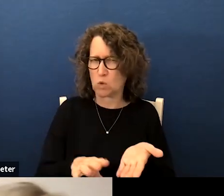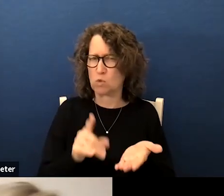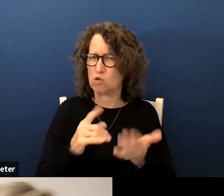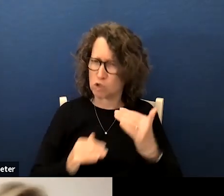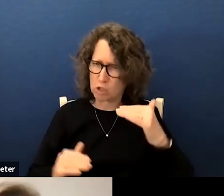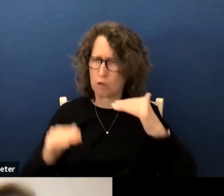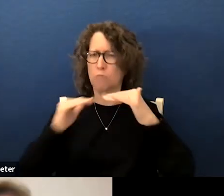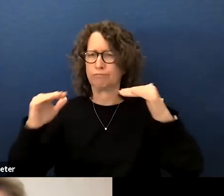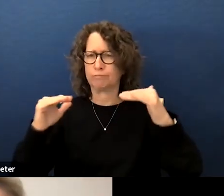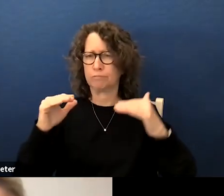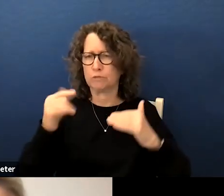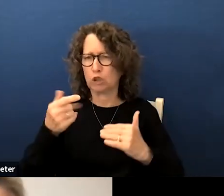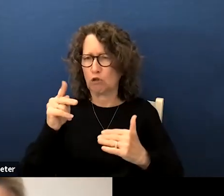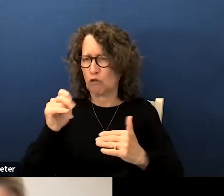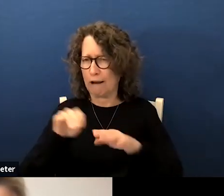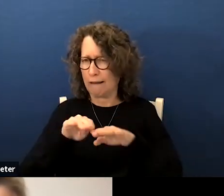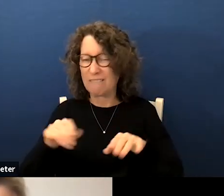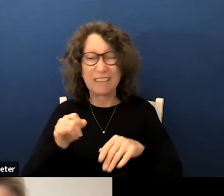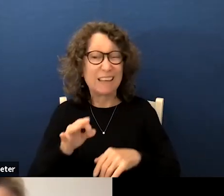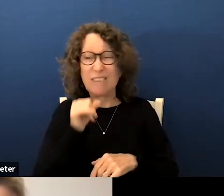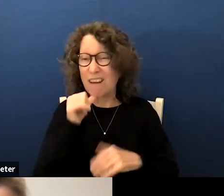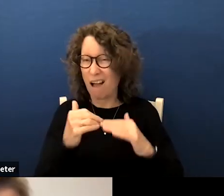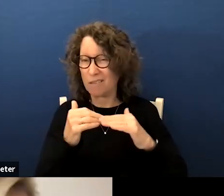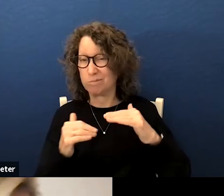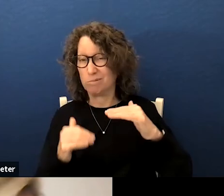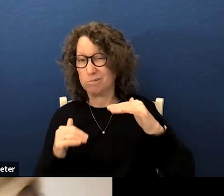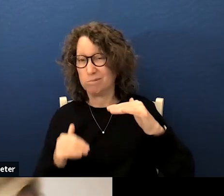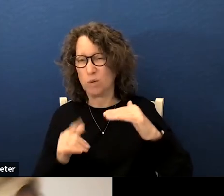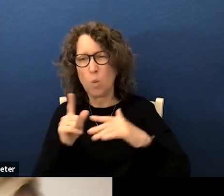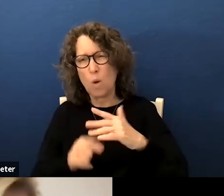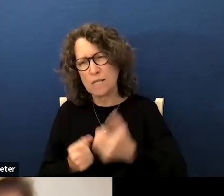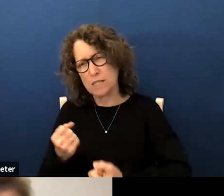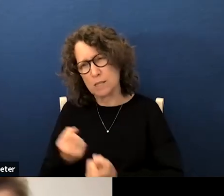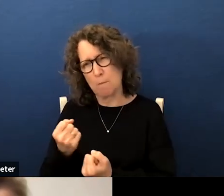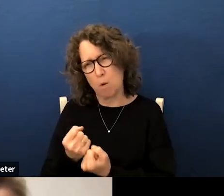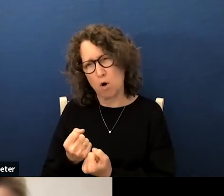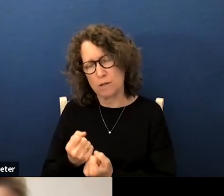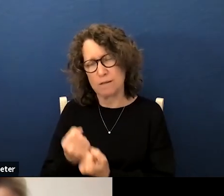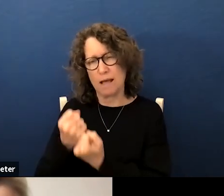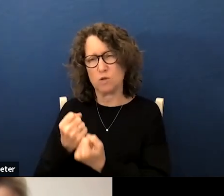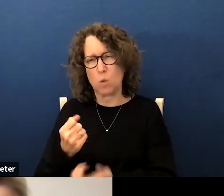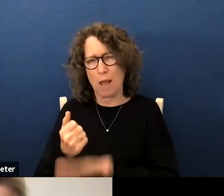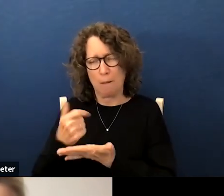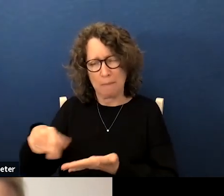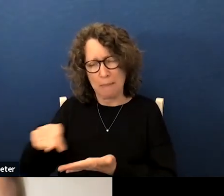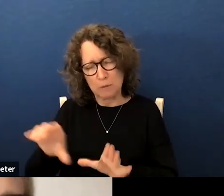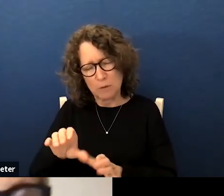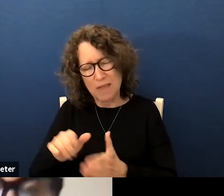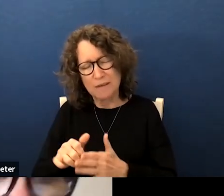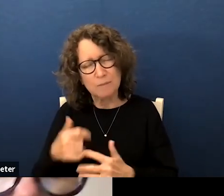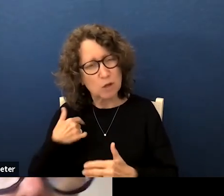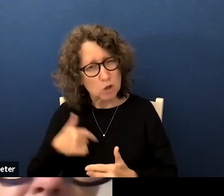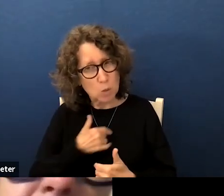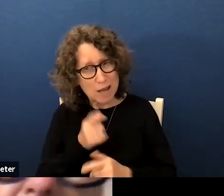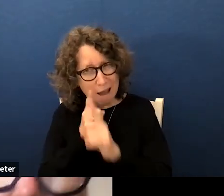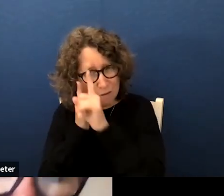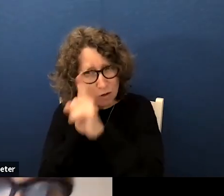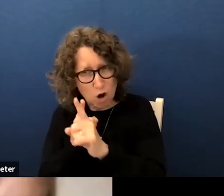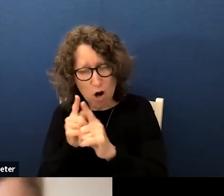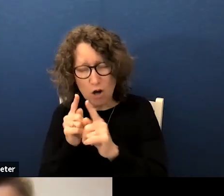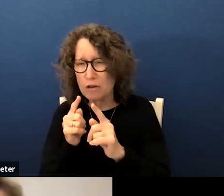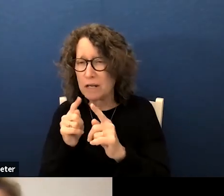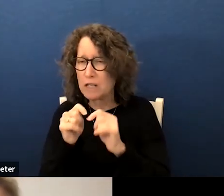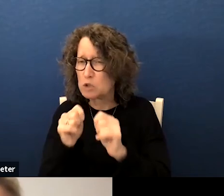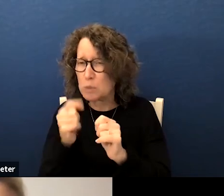grade level and if they're not what supports are in place for us to help them do we have targeted tutoring for